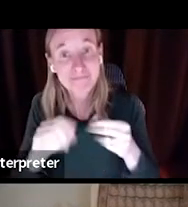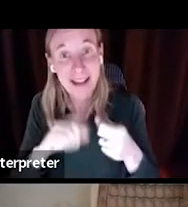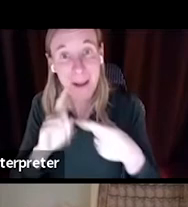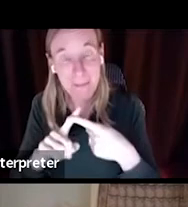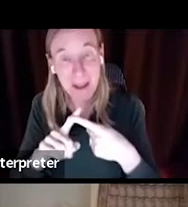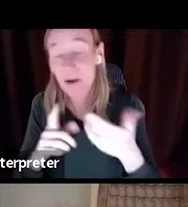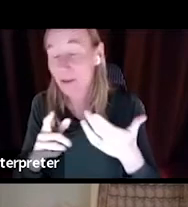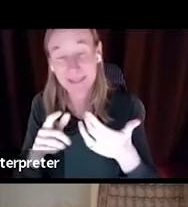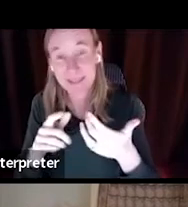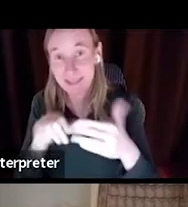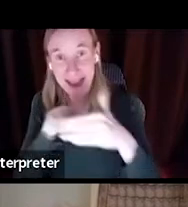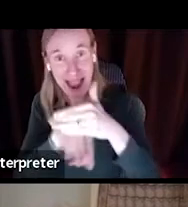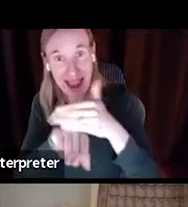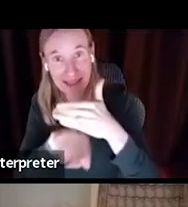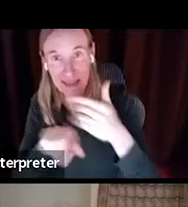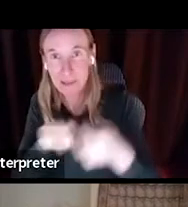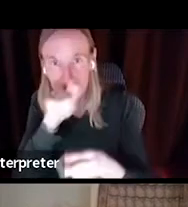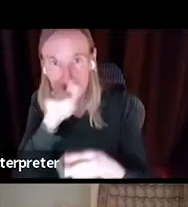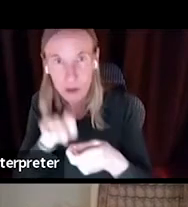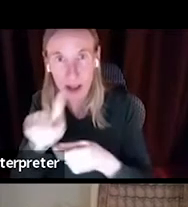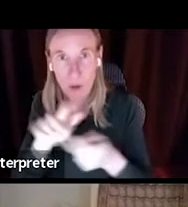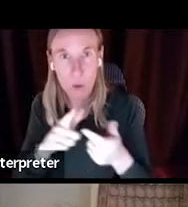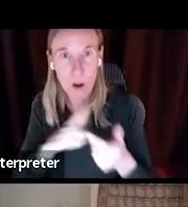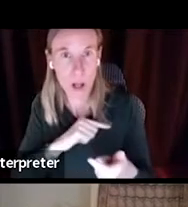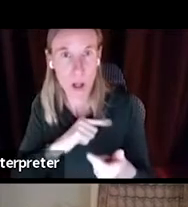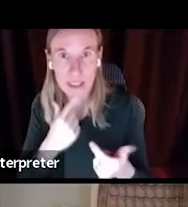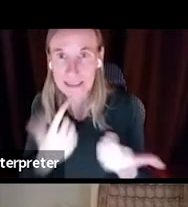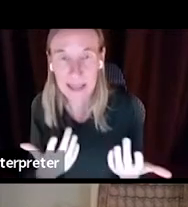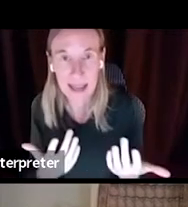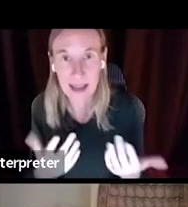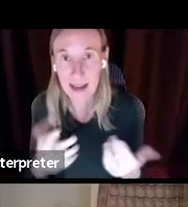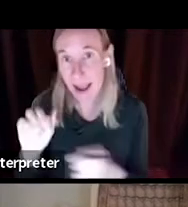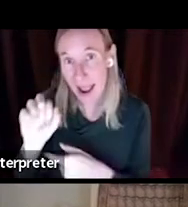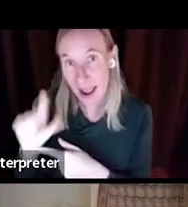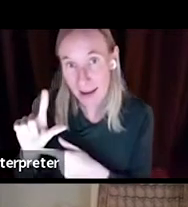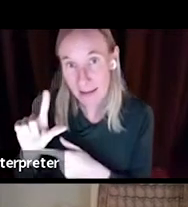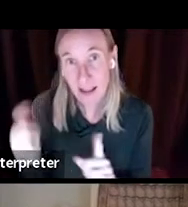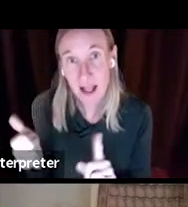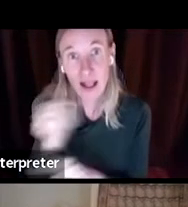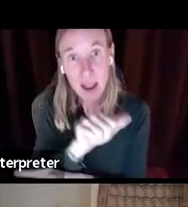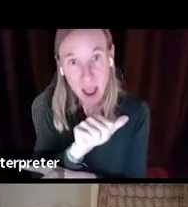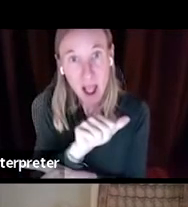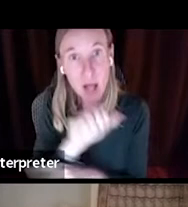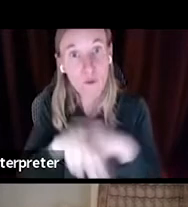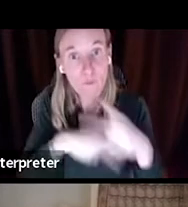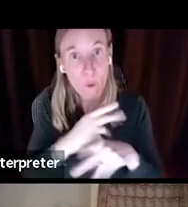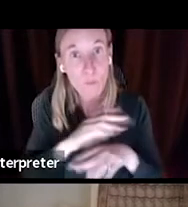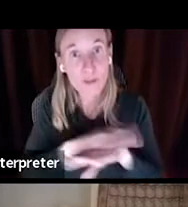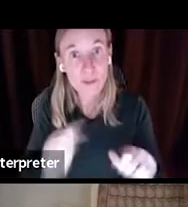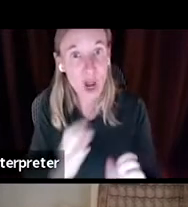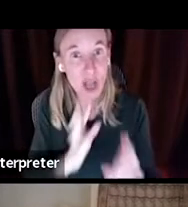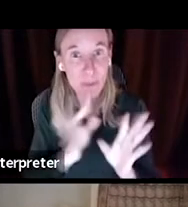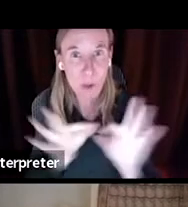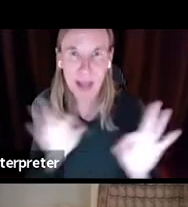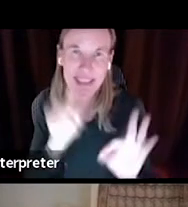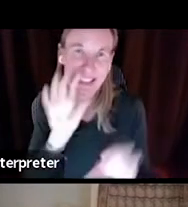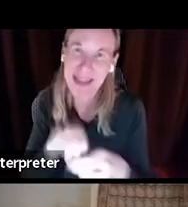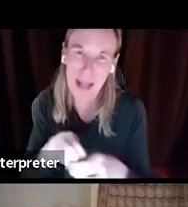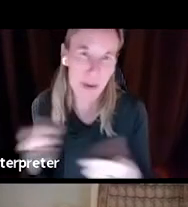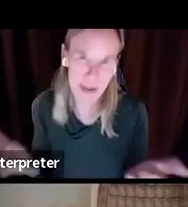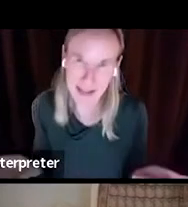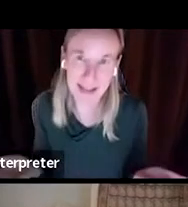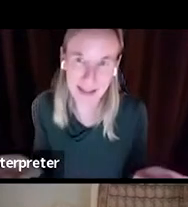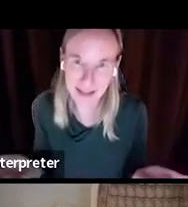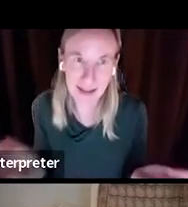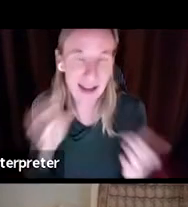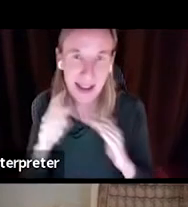precisely what Laura said, which is that ASL and other forms of non spoken language should be included as well in